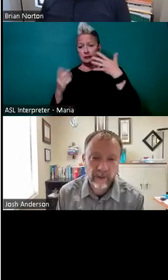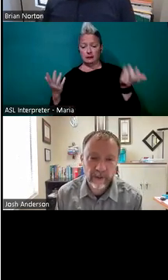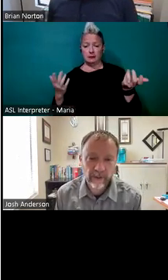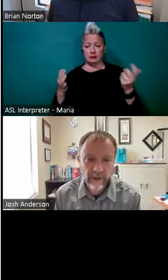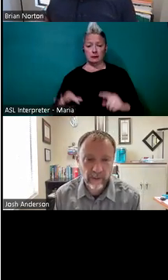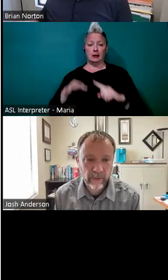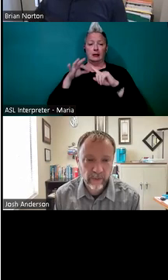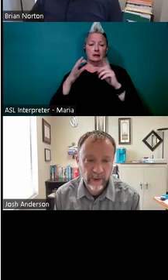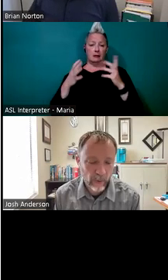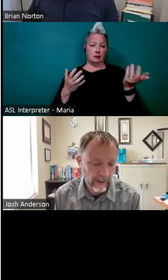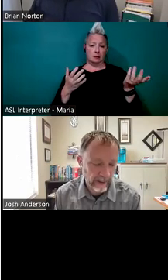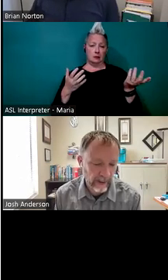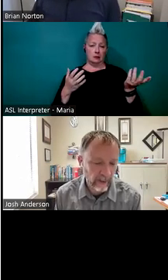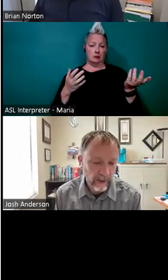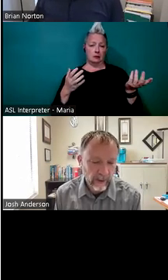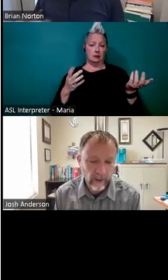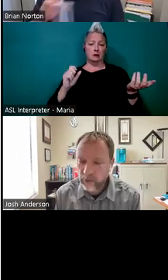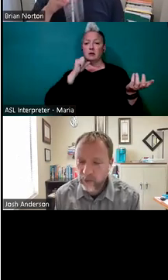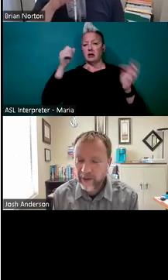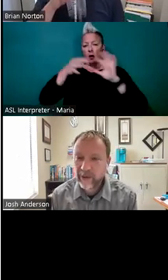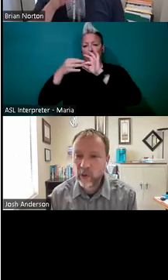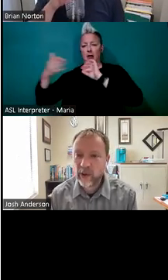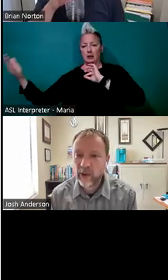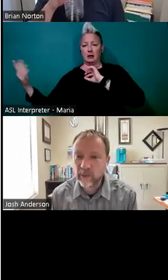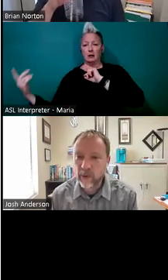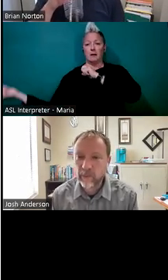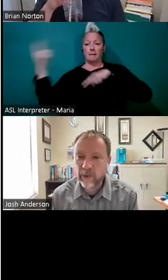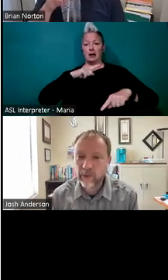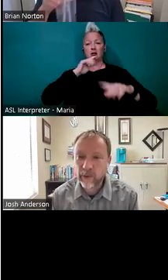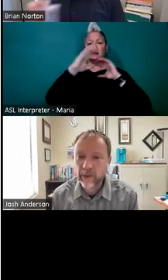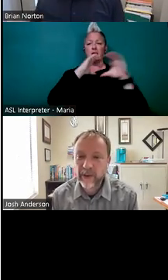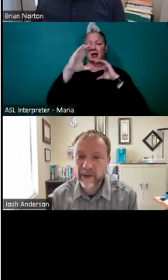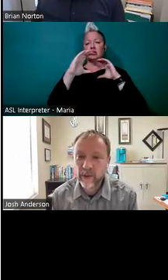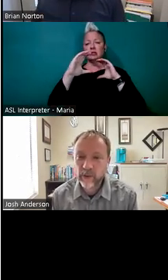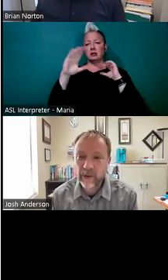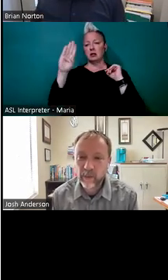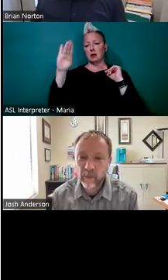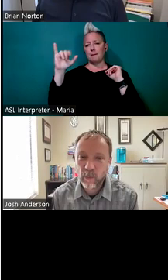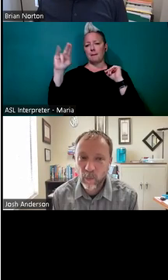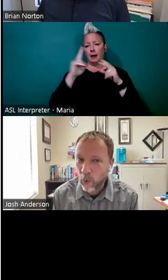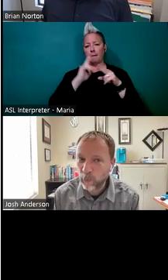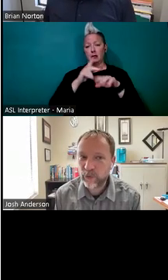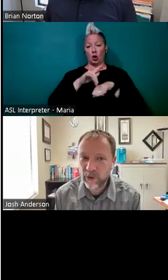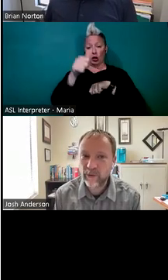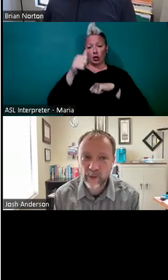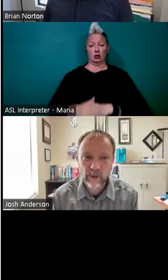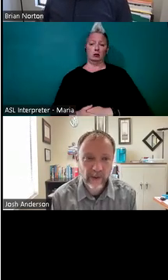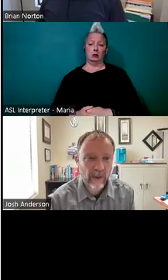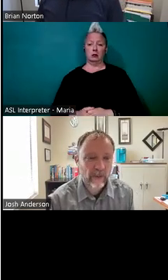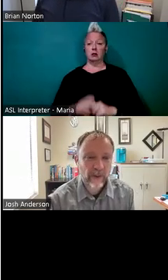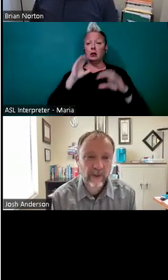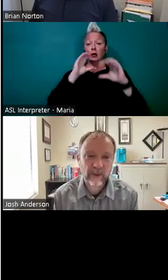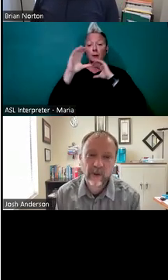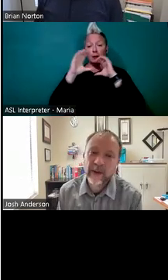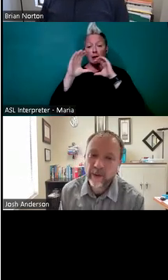unrelated things kind of, kind of breaking down, it all goes back to that communication that Brian mentioned earlier that can overcome most of those